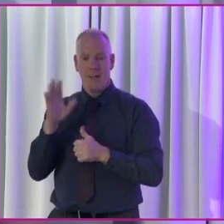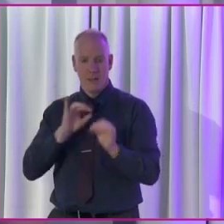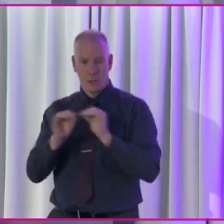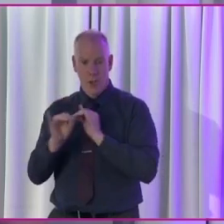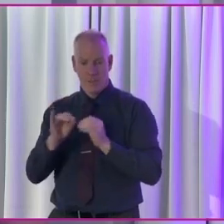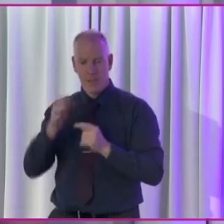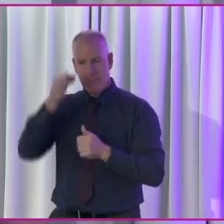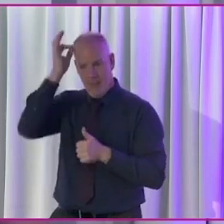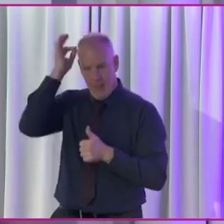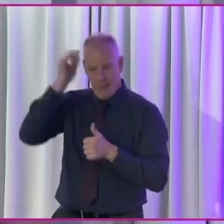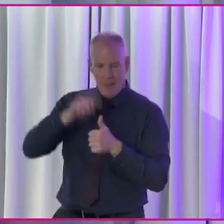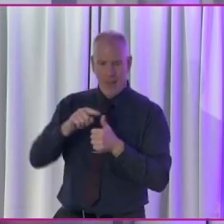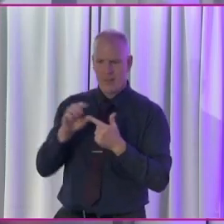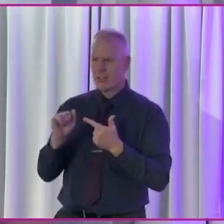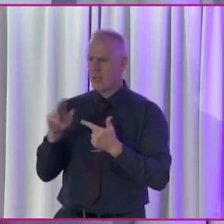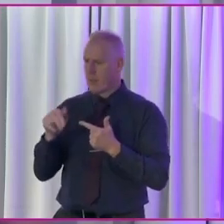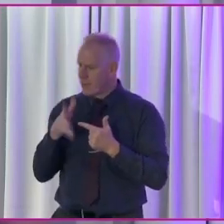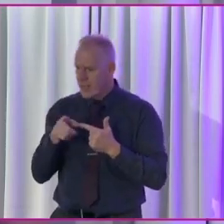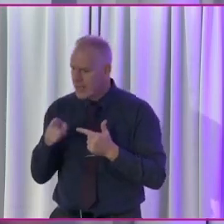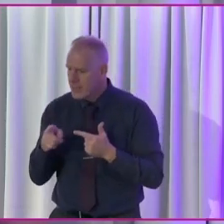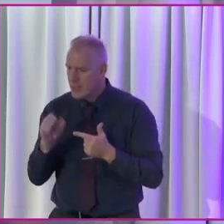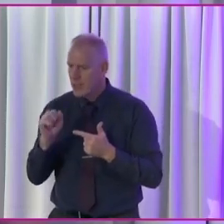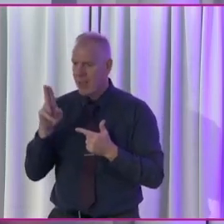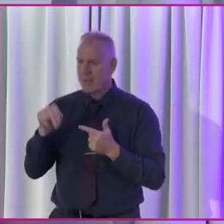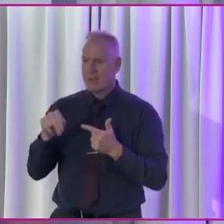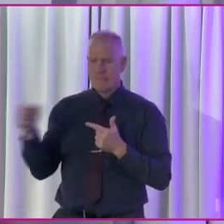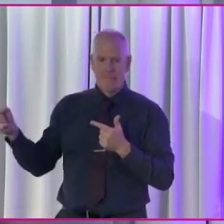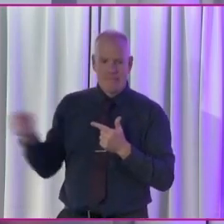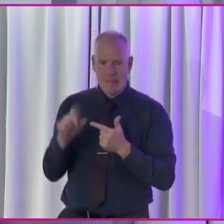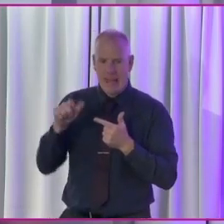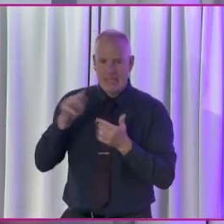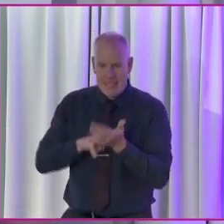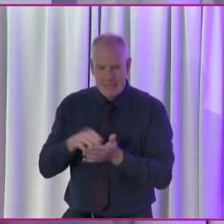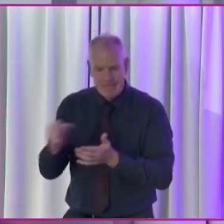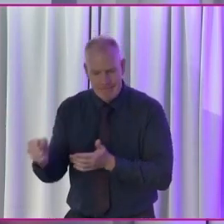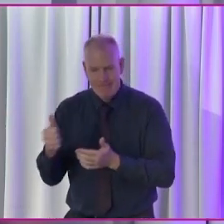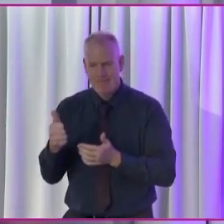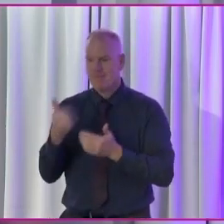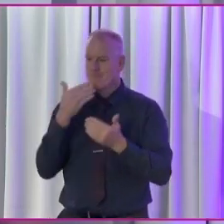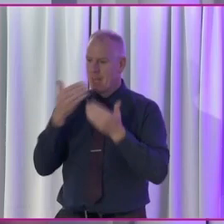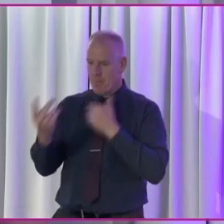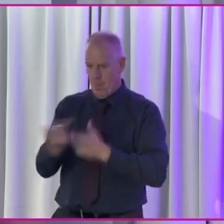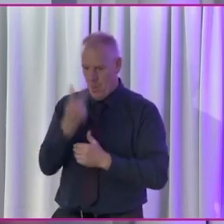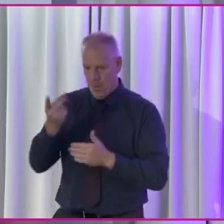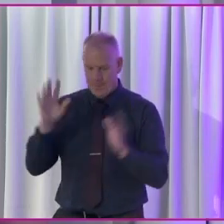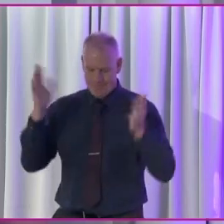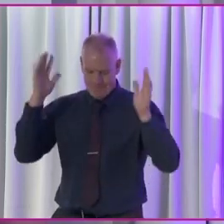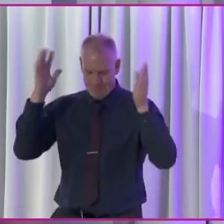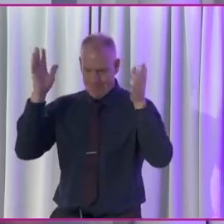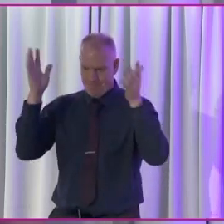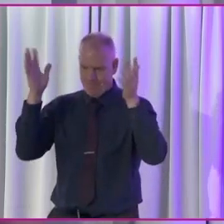interpreters, Michael Feeney, and then Shannon who stepped in very much at the last minute. Thank you to you both.